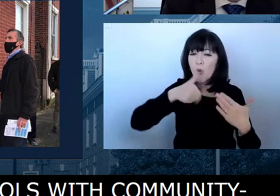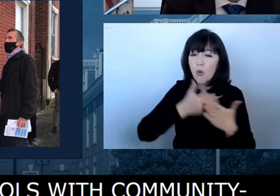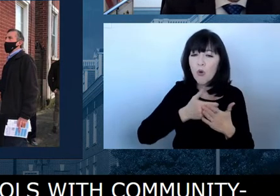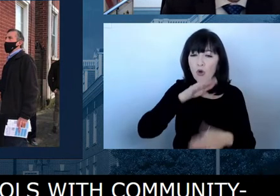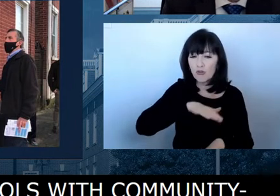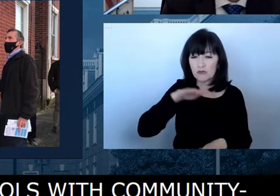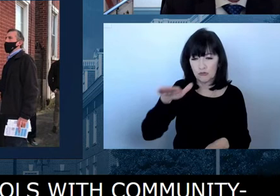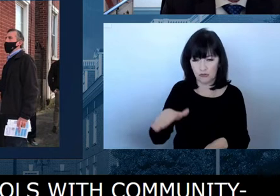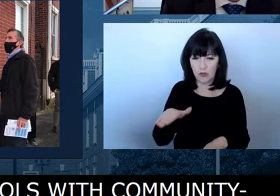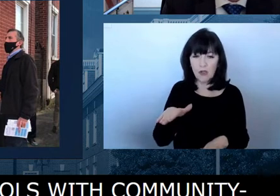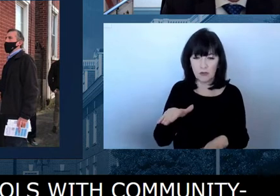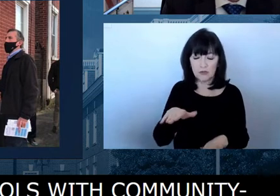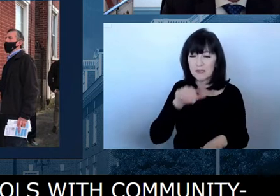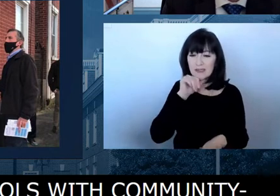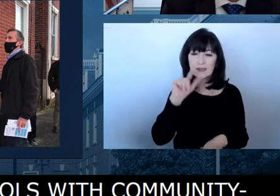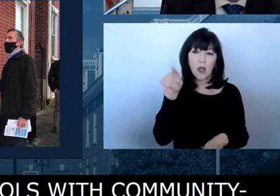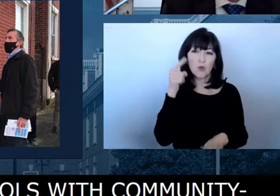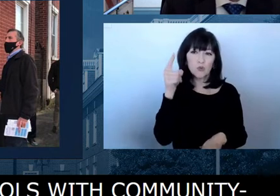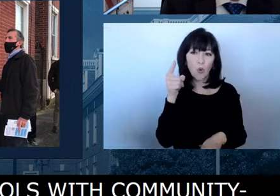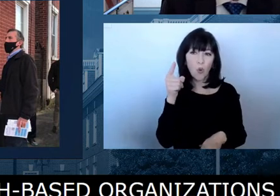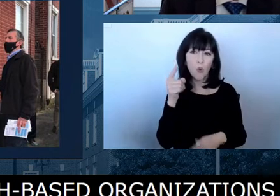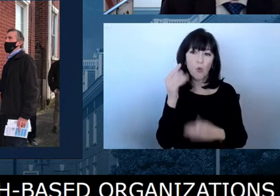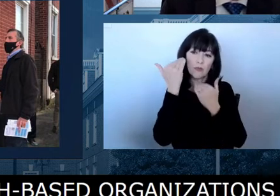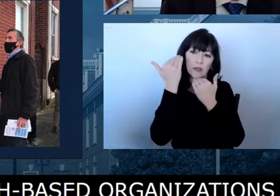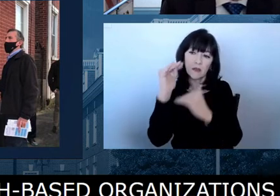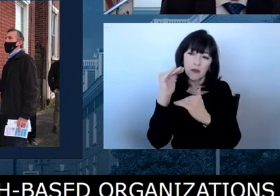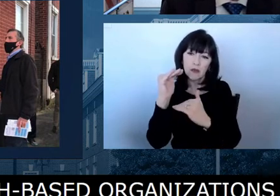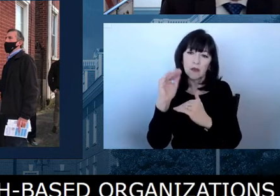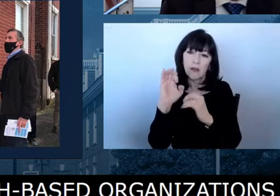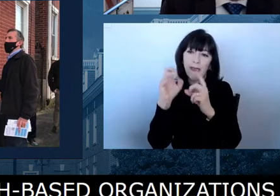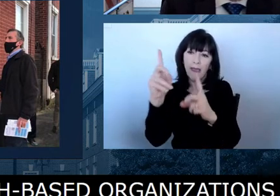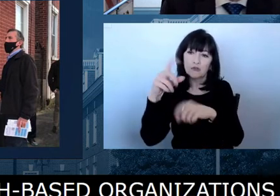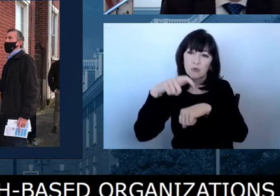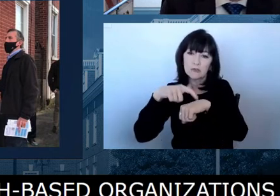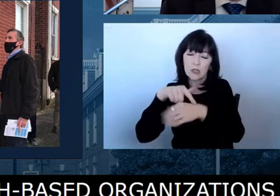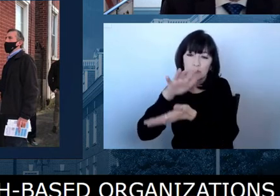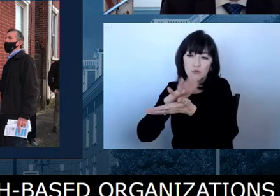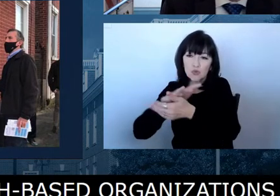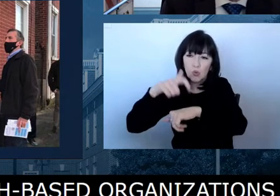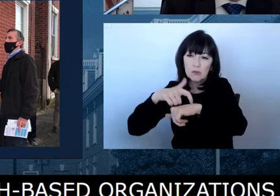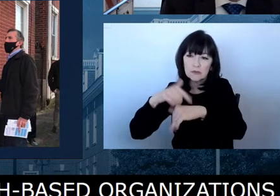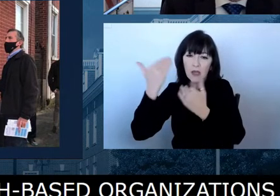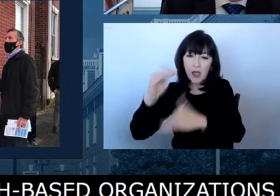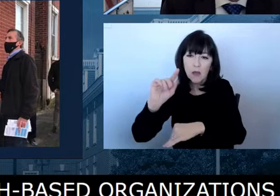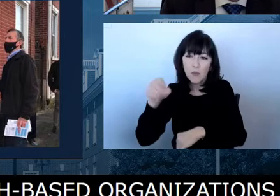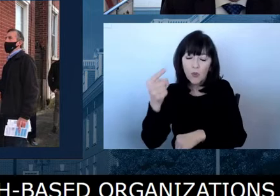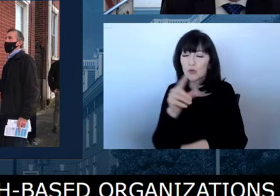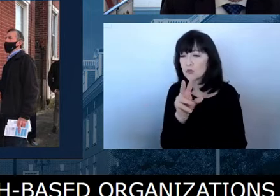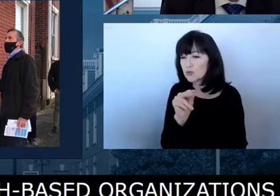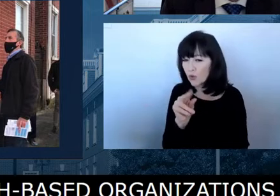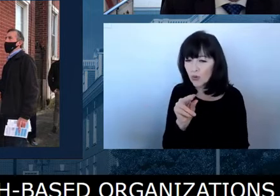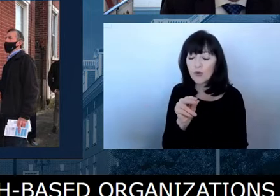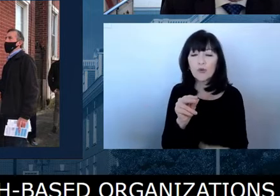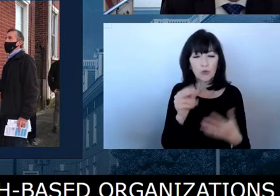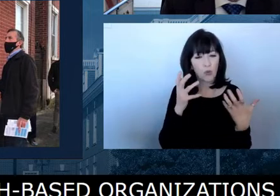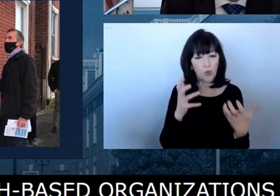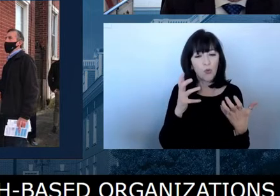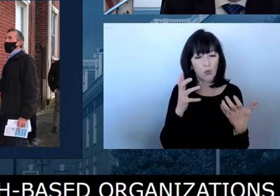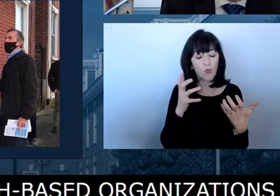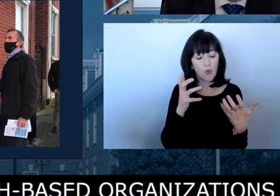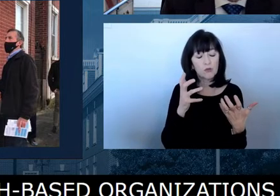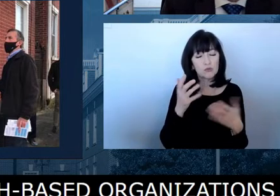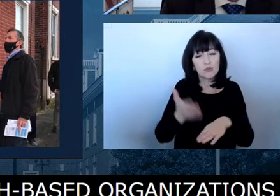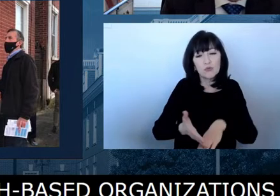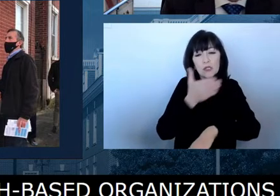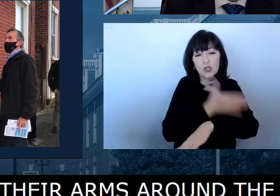their own communities. And so you're going to be hearing much more about this. This is work that, uh, I will be directly